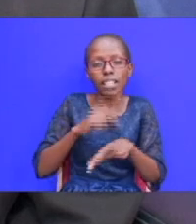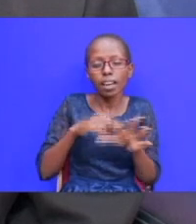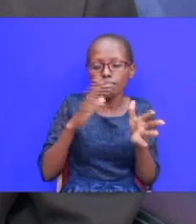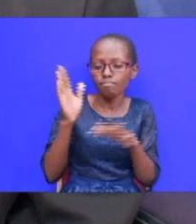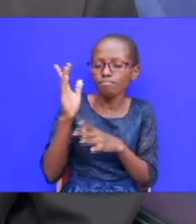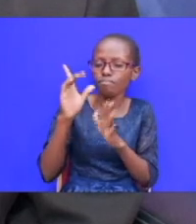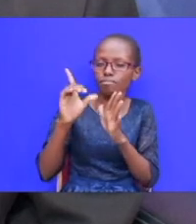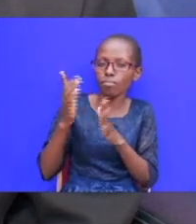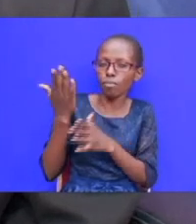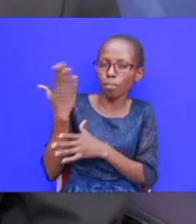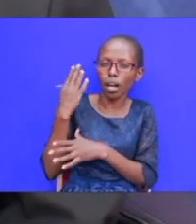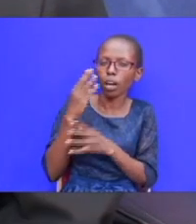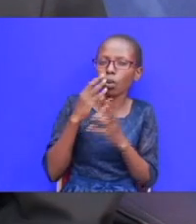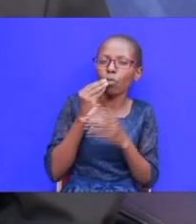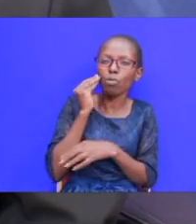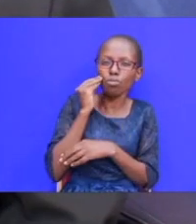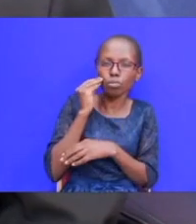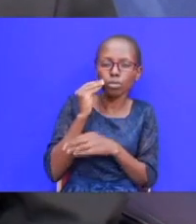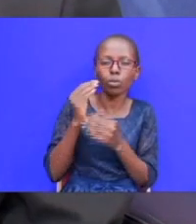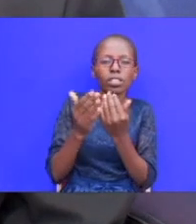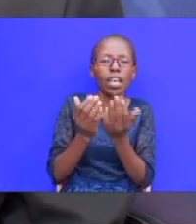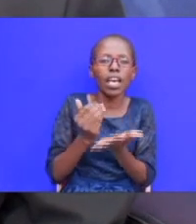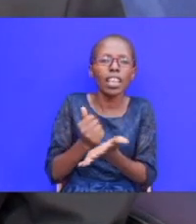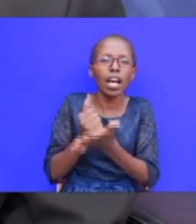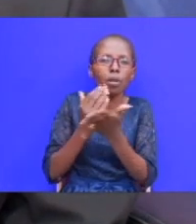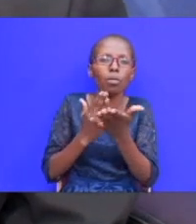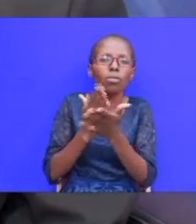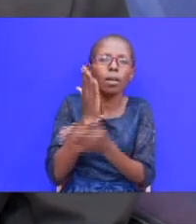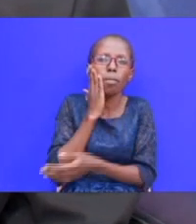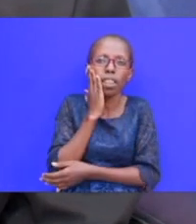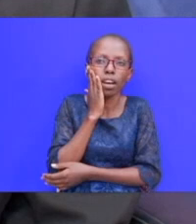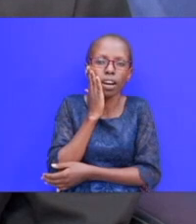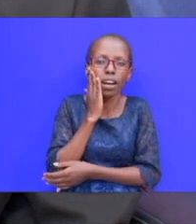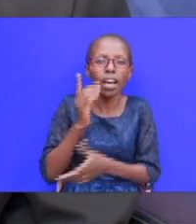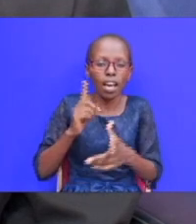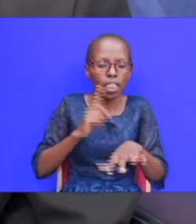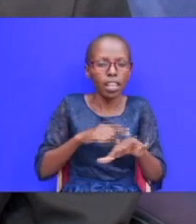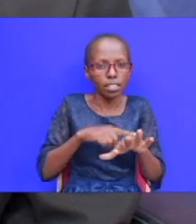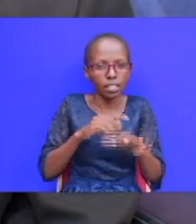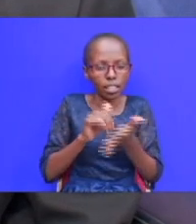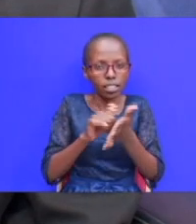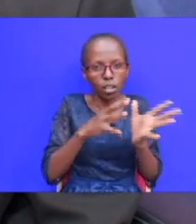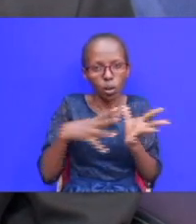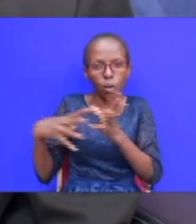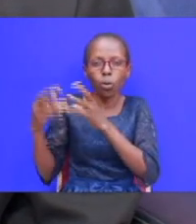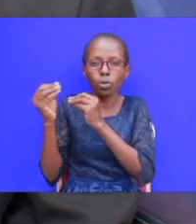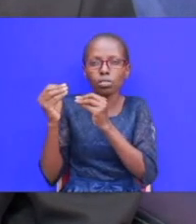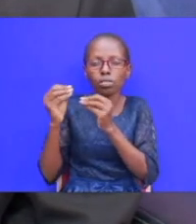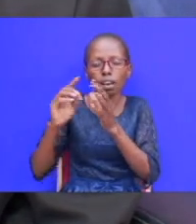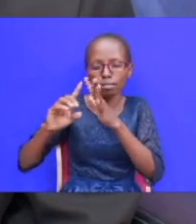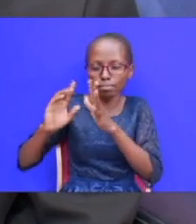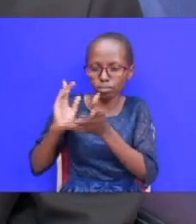it was through assistance of rebecca the mother that he goes he flees from his brother who was